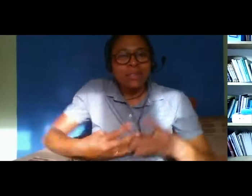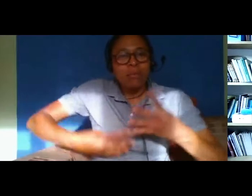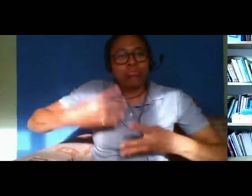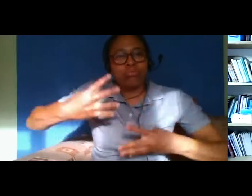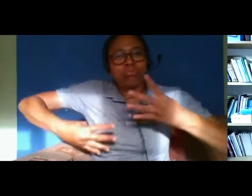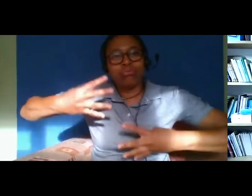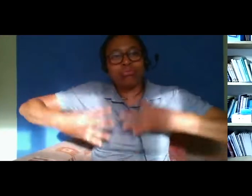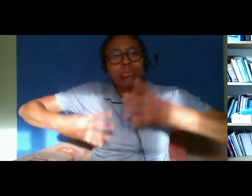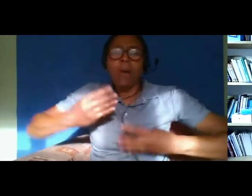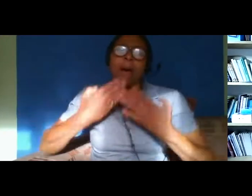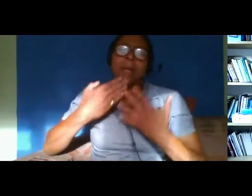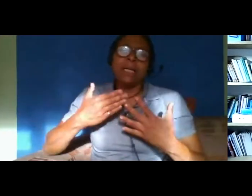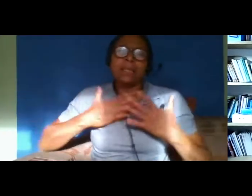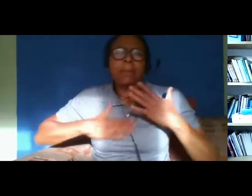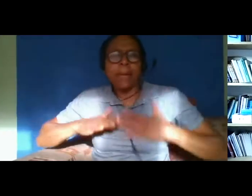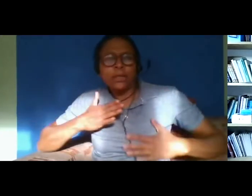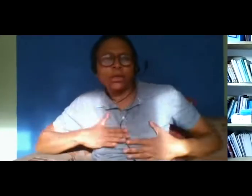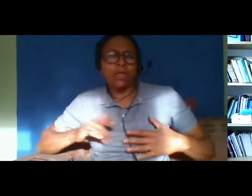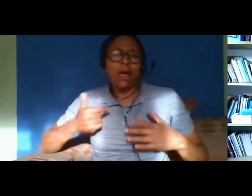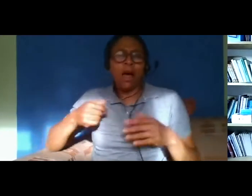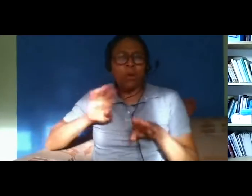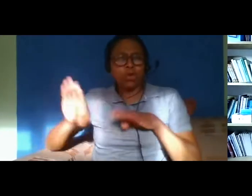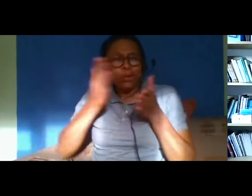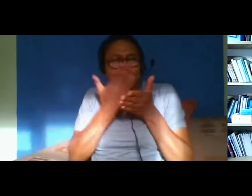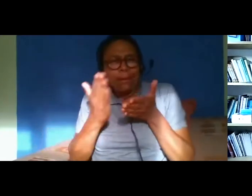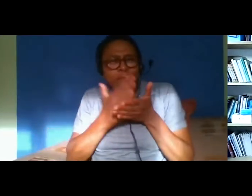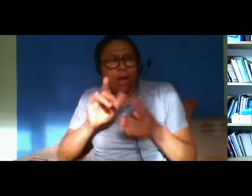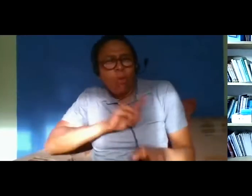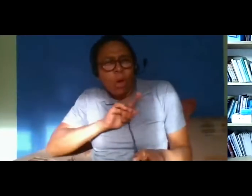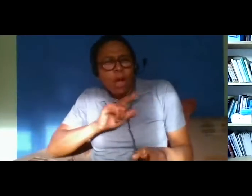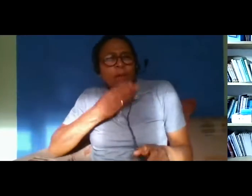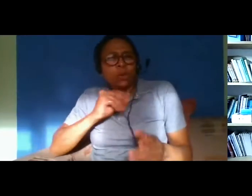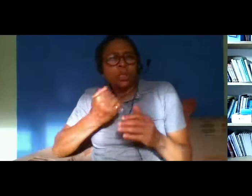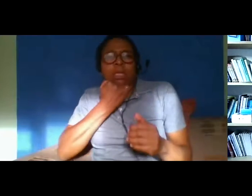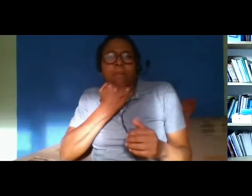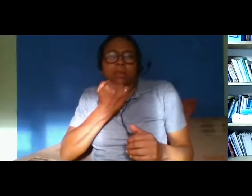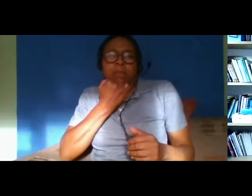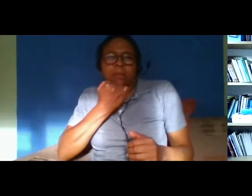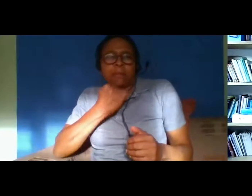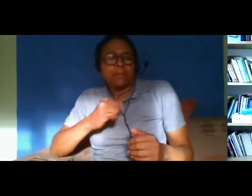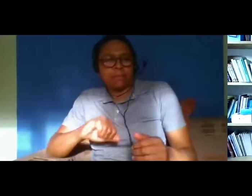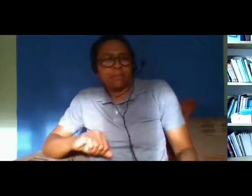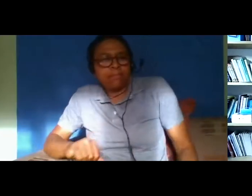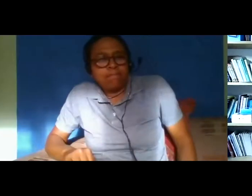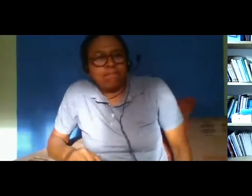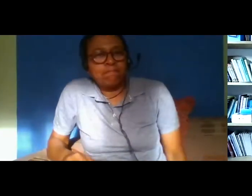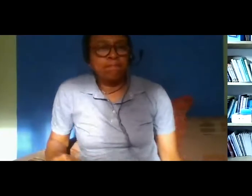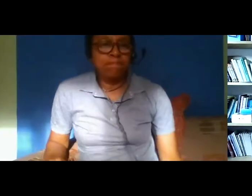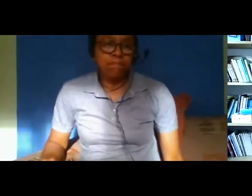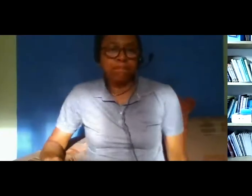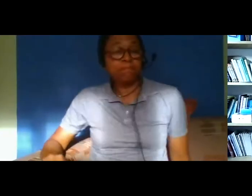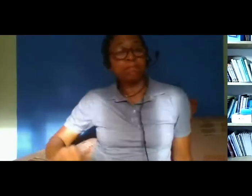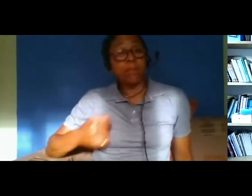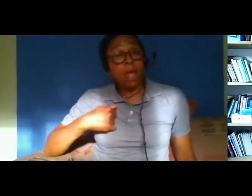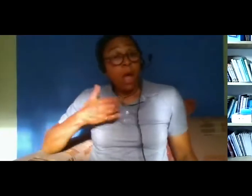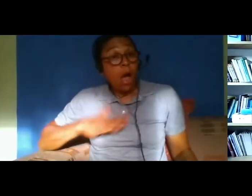please stick with me hopefully it'll become clear why i'm doing that in order to try and improve my presentations